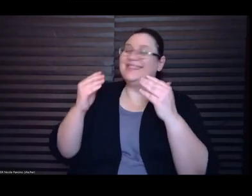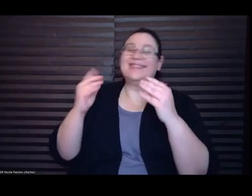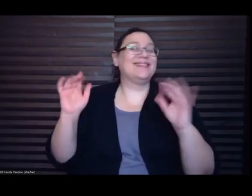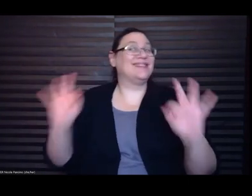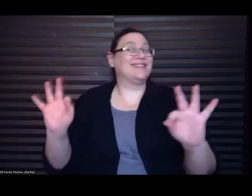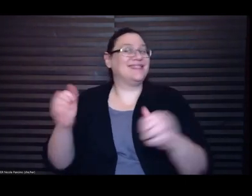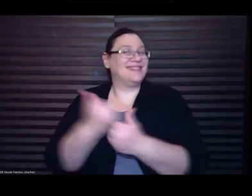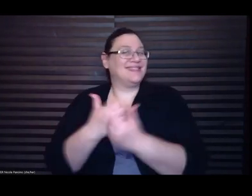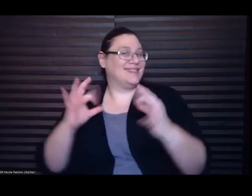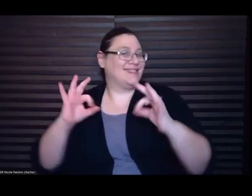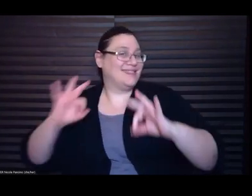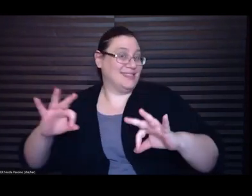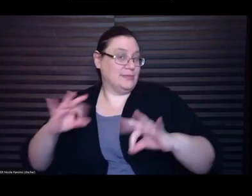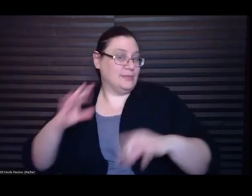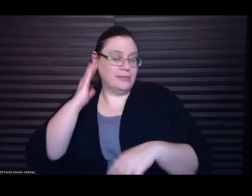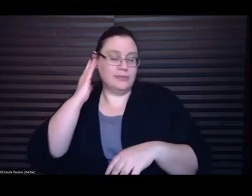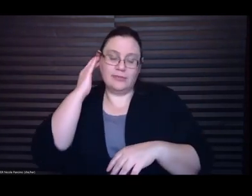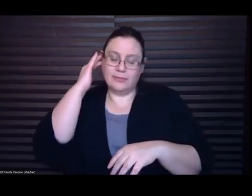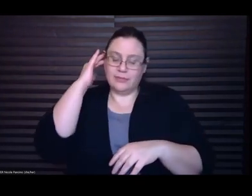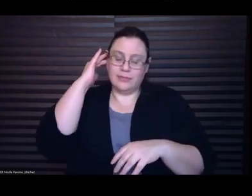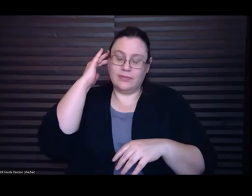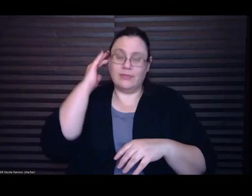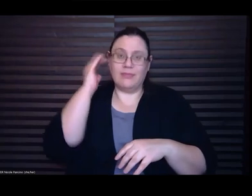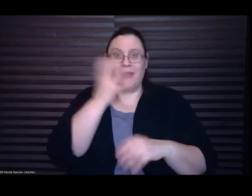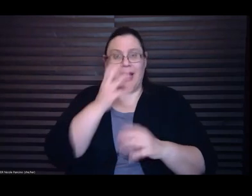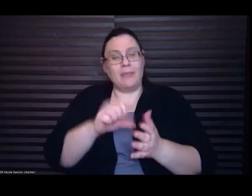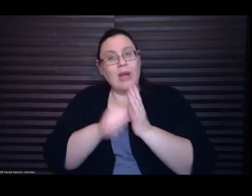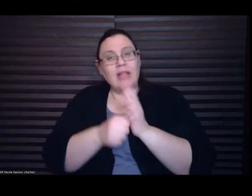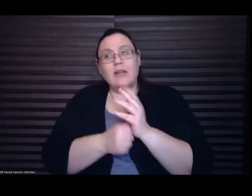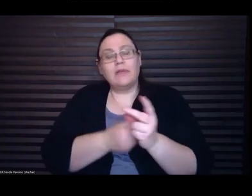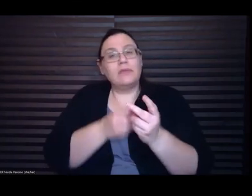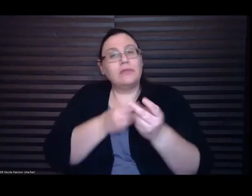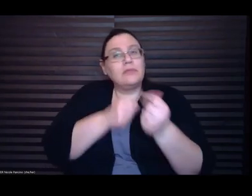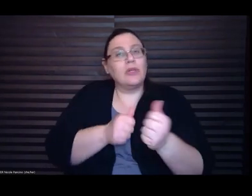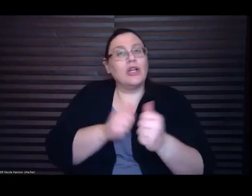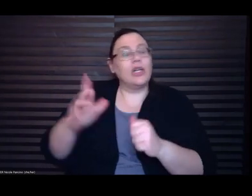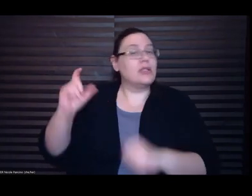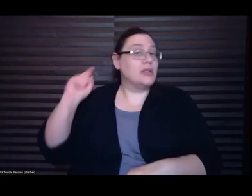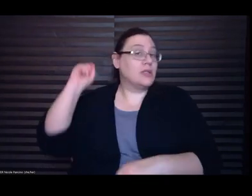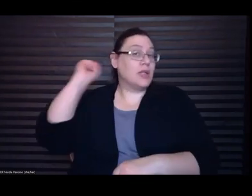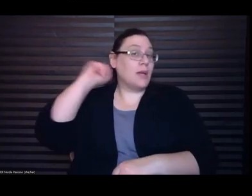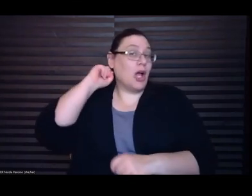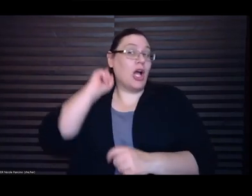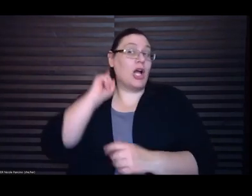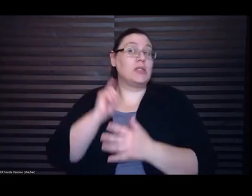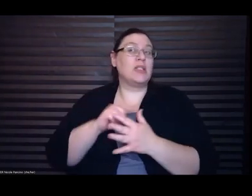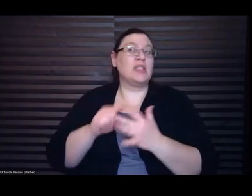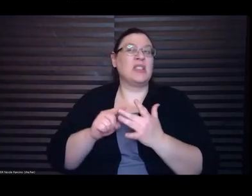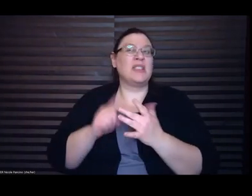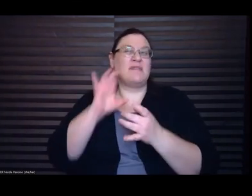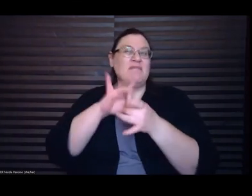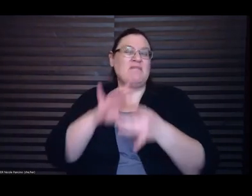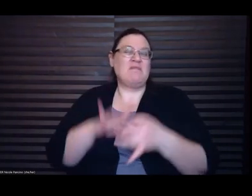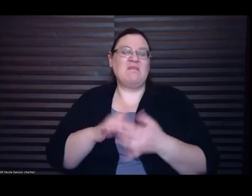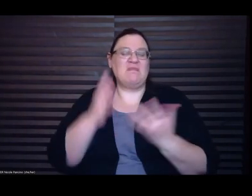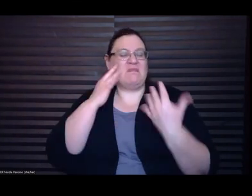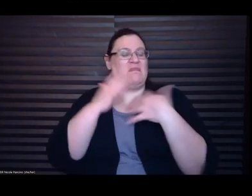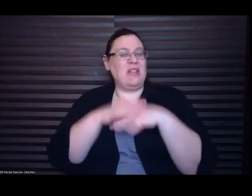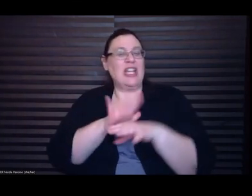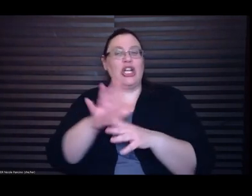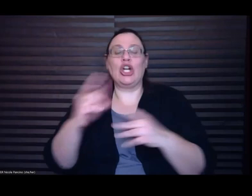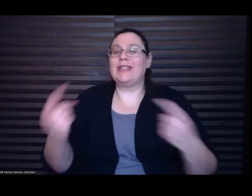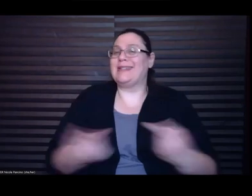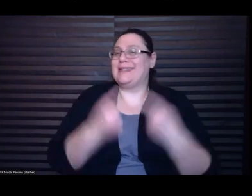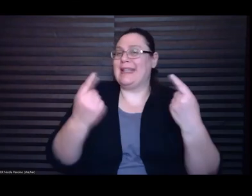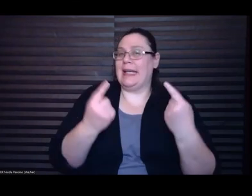subconscious tallied, dismantled, and blended together her sins, molding them all into a tidy and disturbing little narrative as